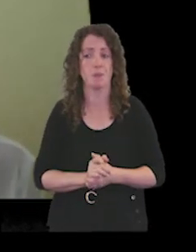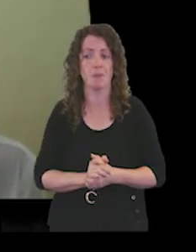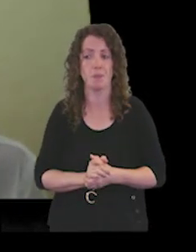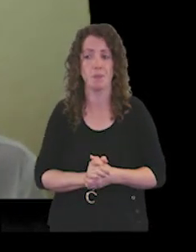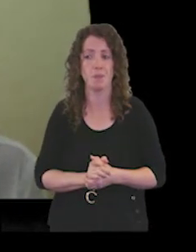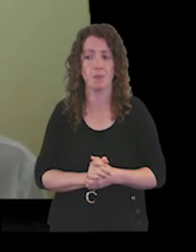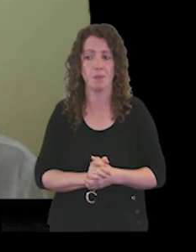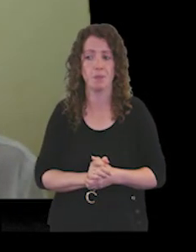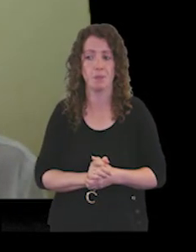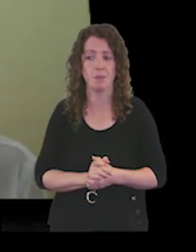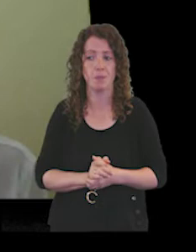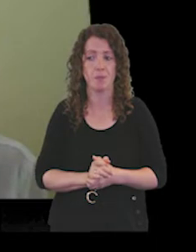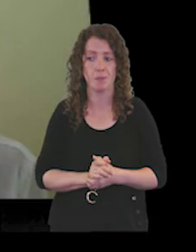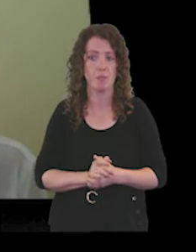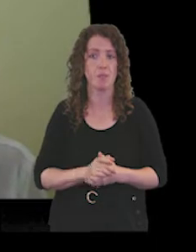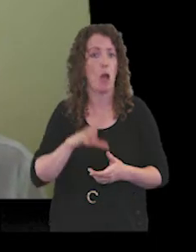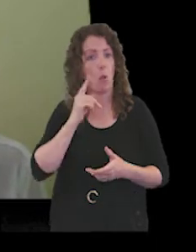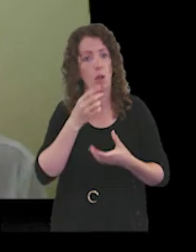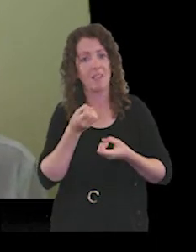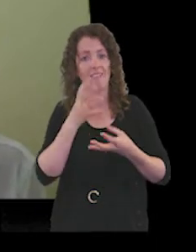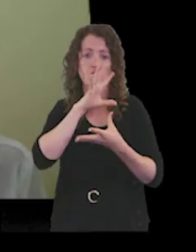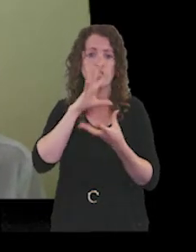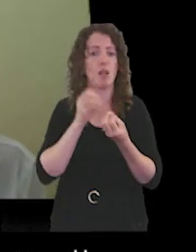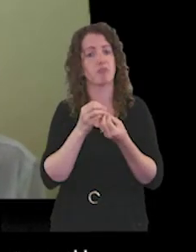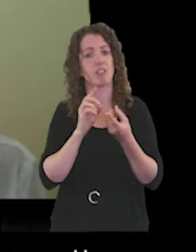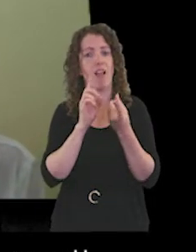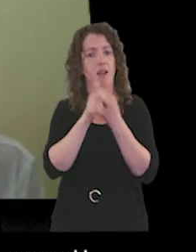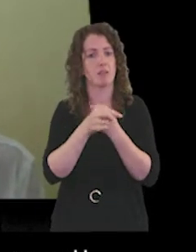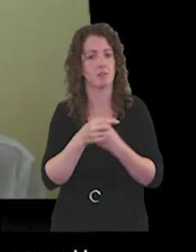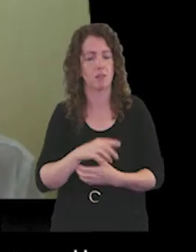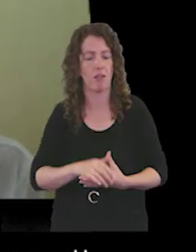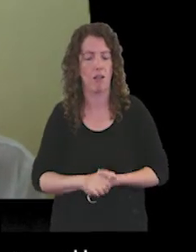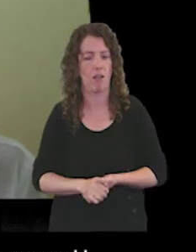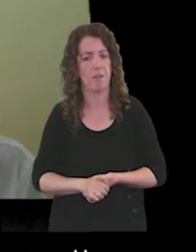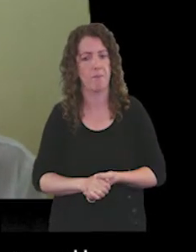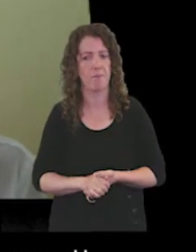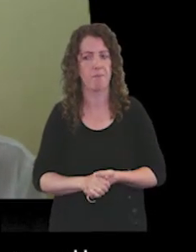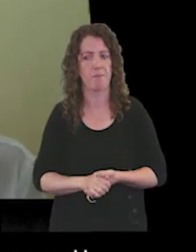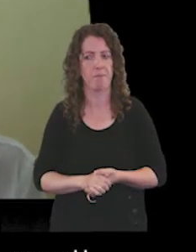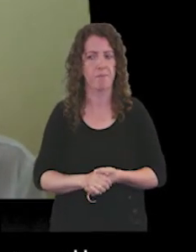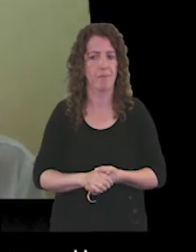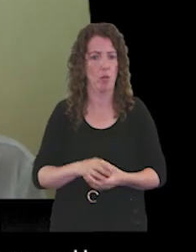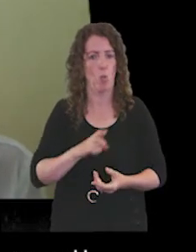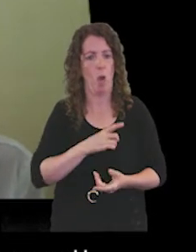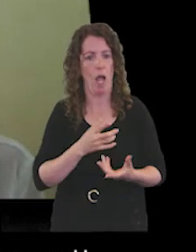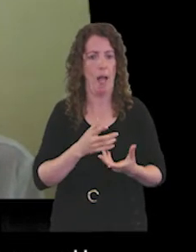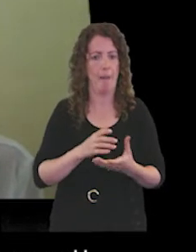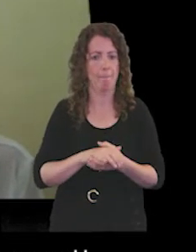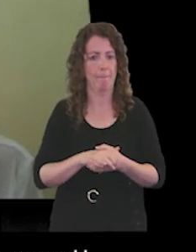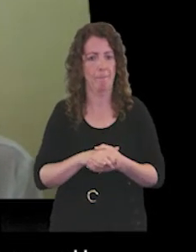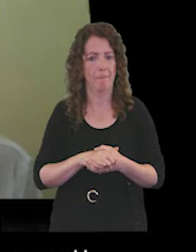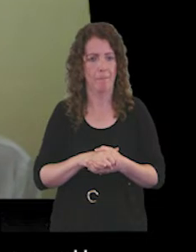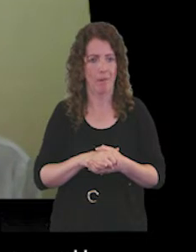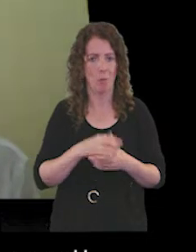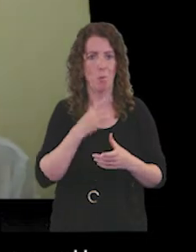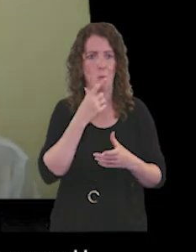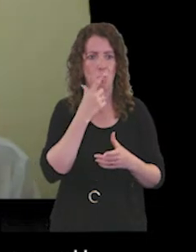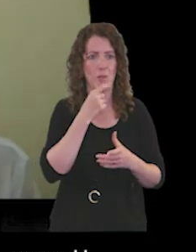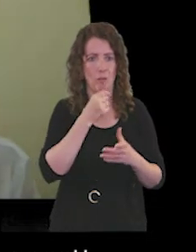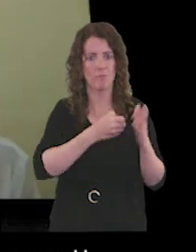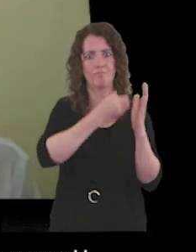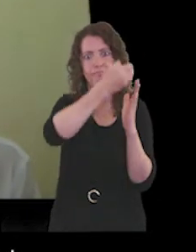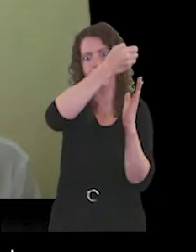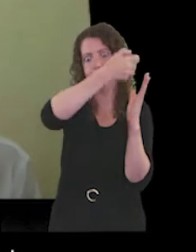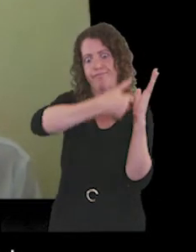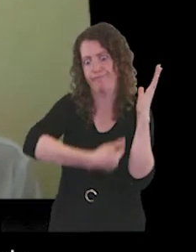i'll give a sort of summarized answer really because um you can imagine you could we could probably write an